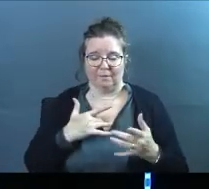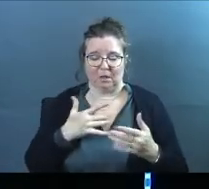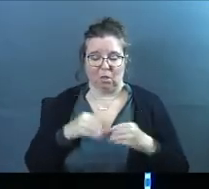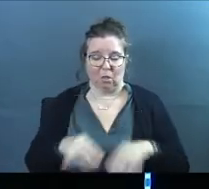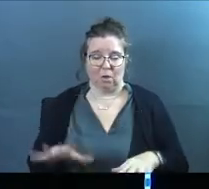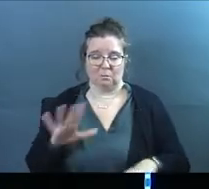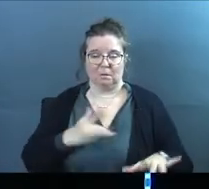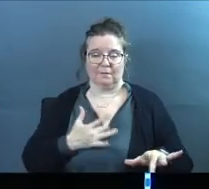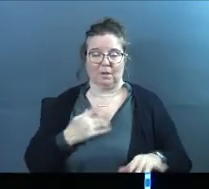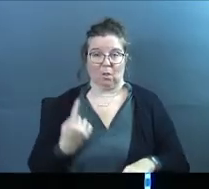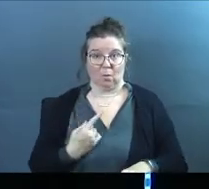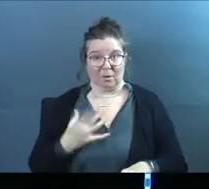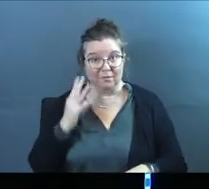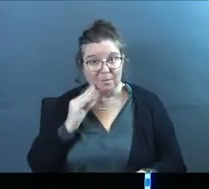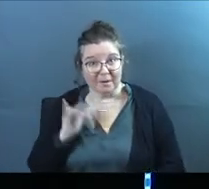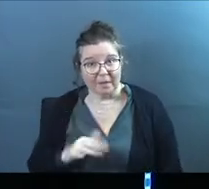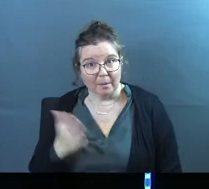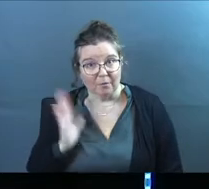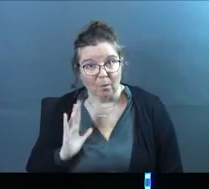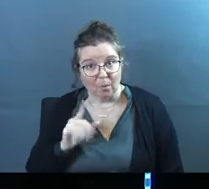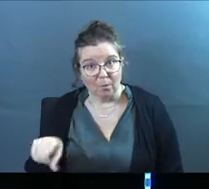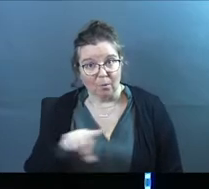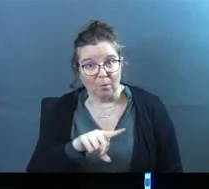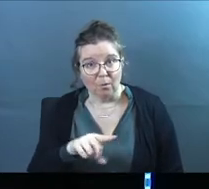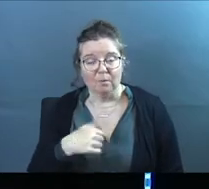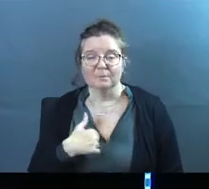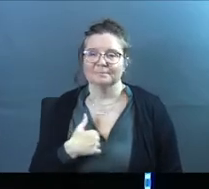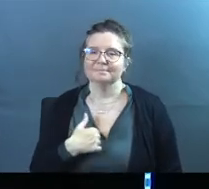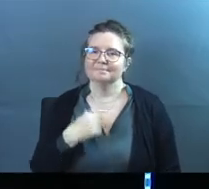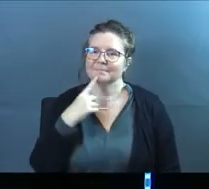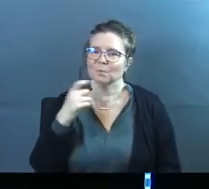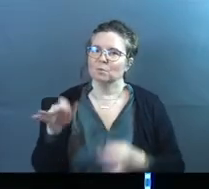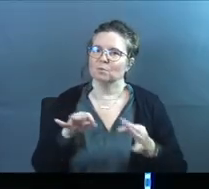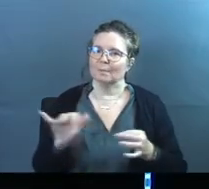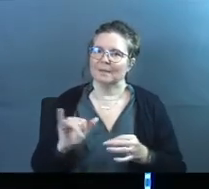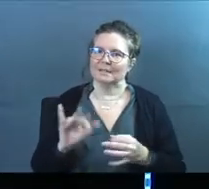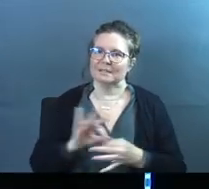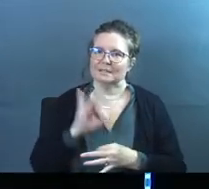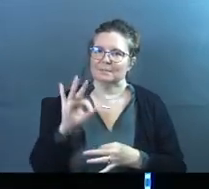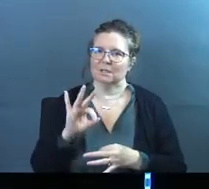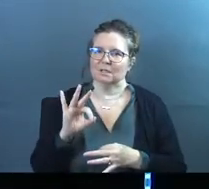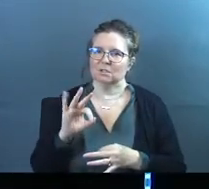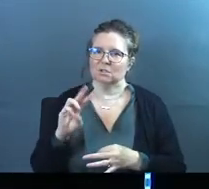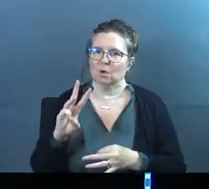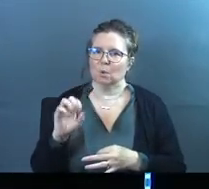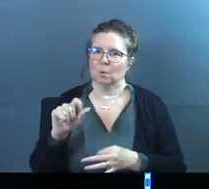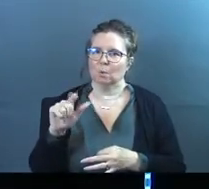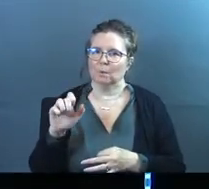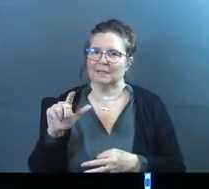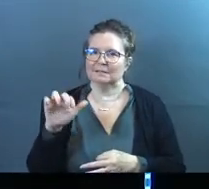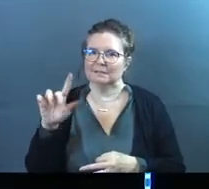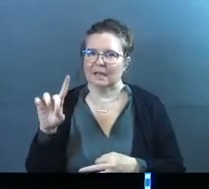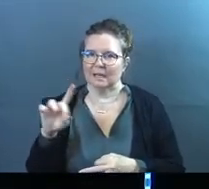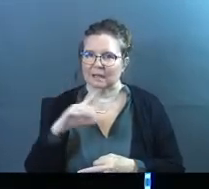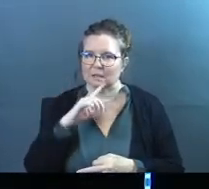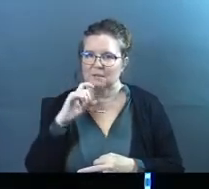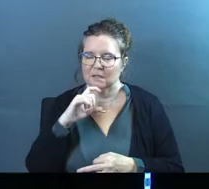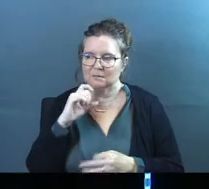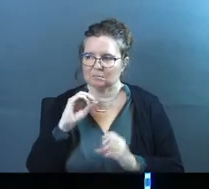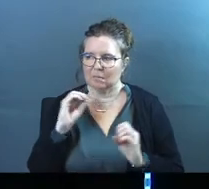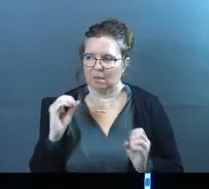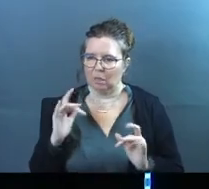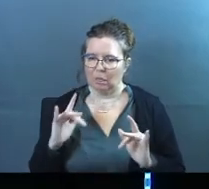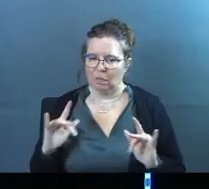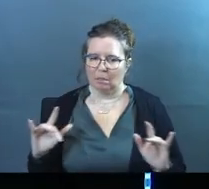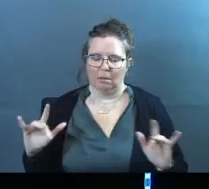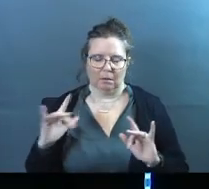lost. I feel alone. Have ever been there? See, I say we can describe that as like a spiritual wasteland, right? This spiritual desert where it just feels like there's